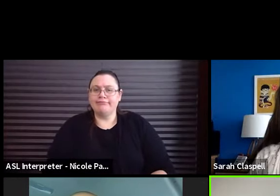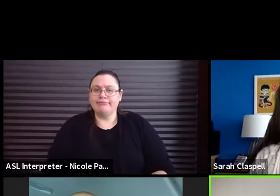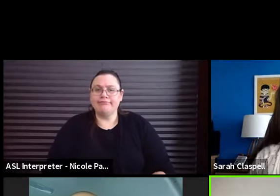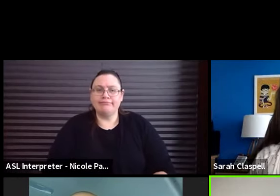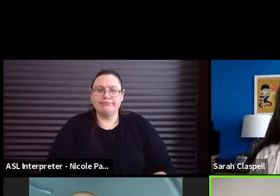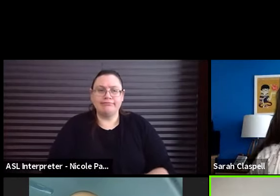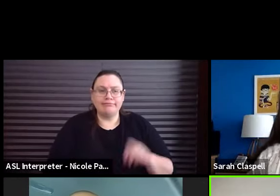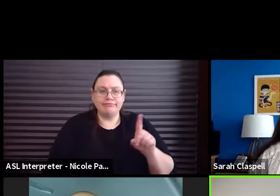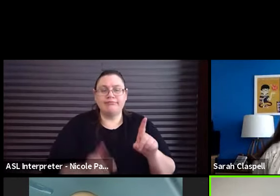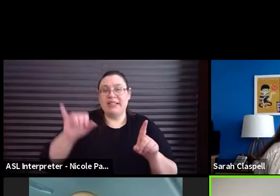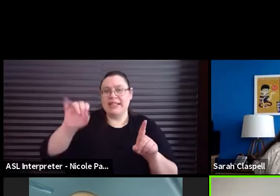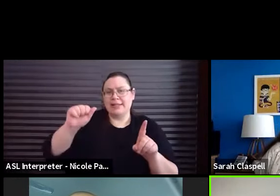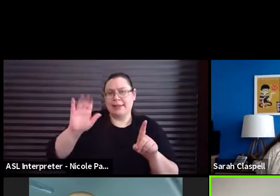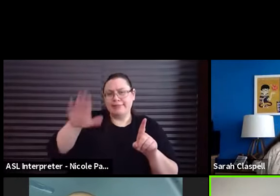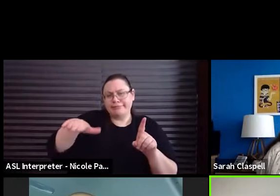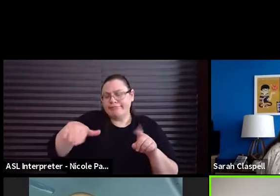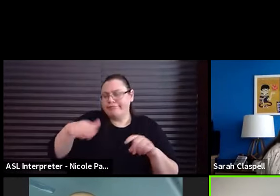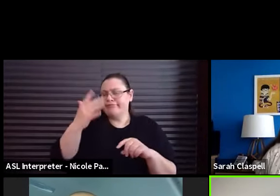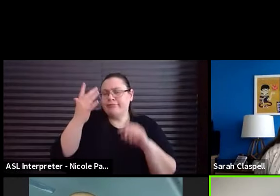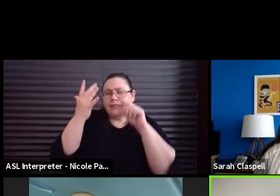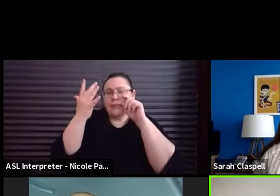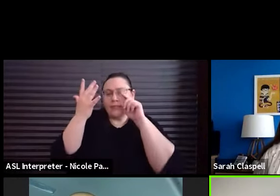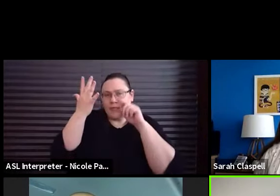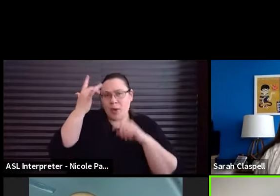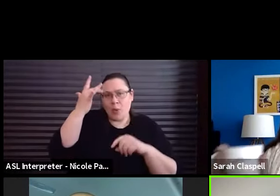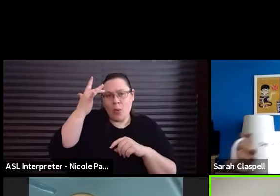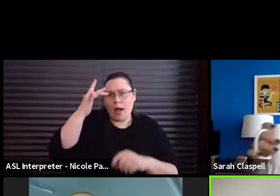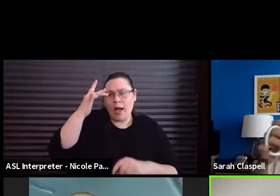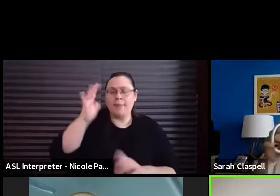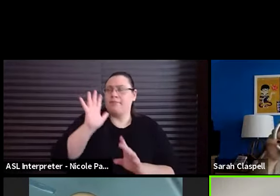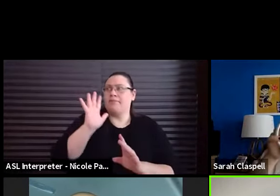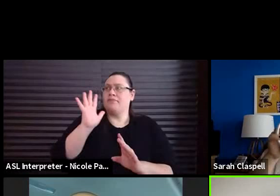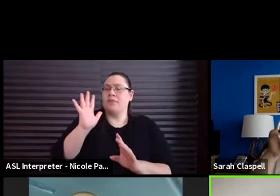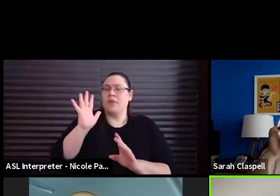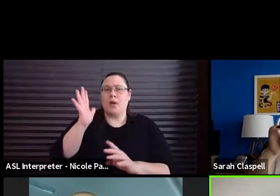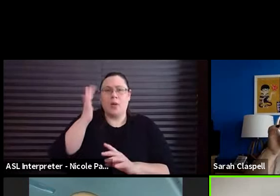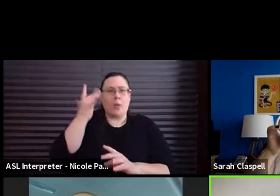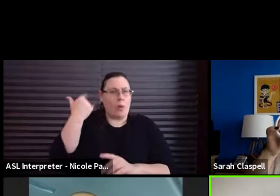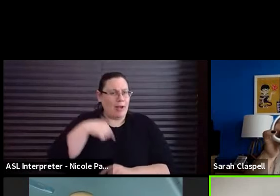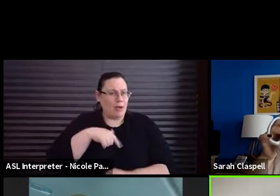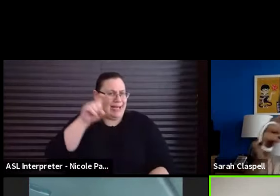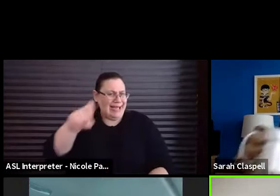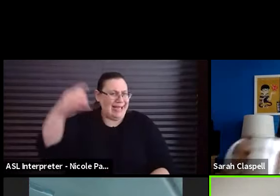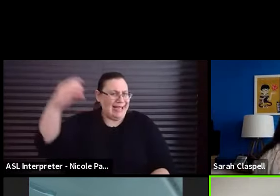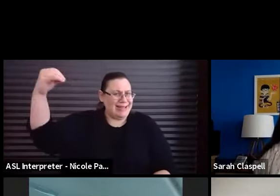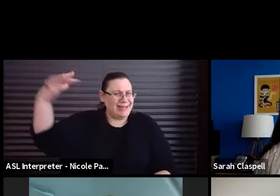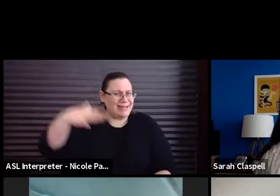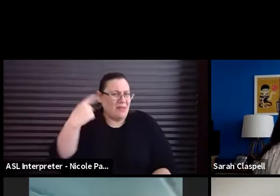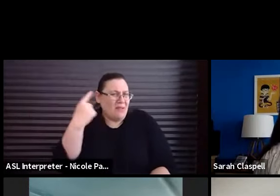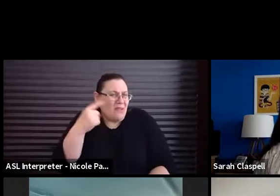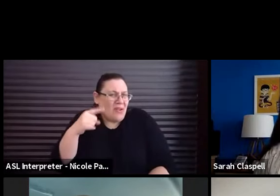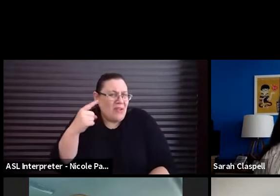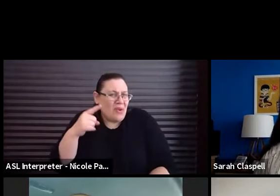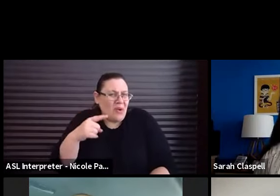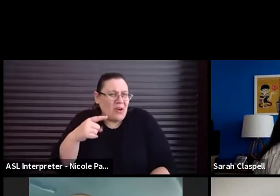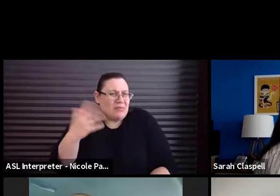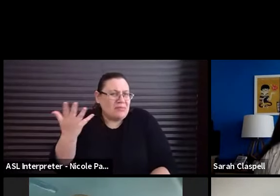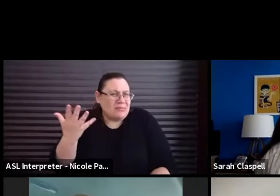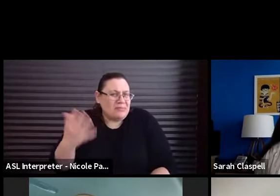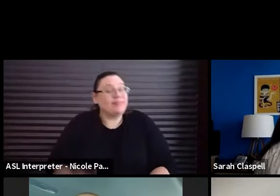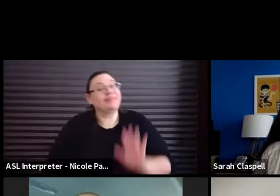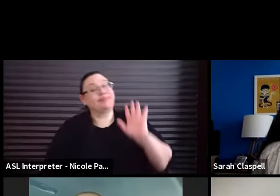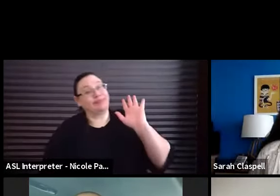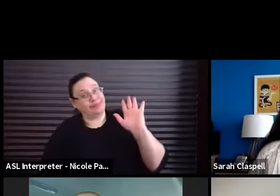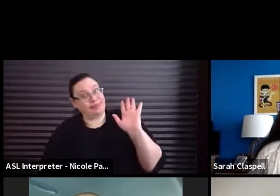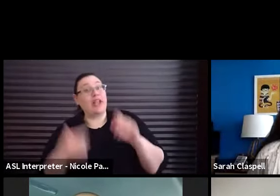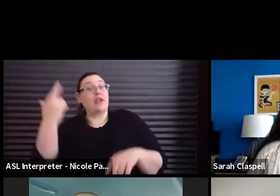Juliet, um, why does the sun, why, why do we need the sun? Well, the reason we need the sun